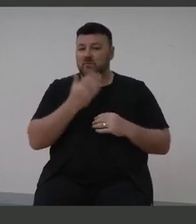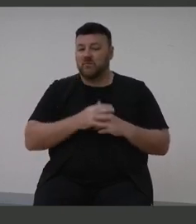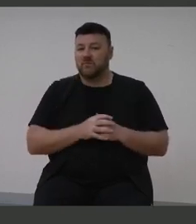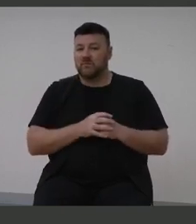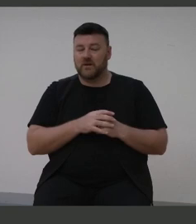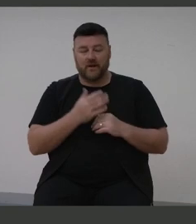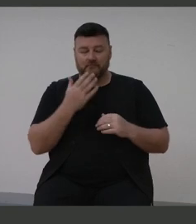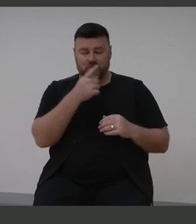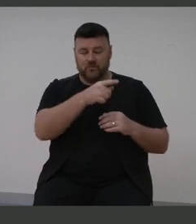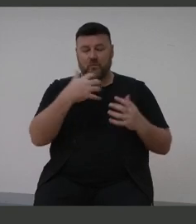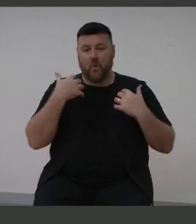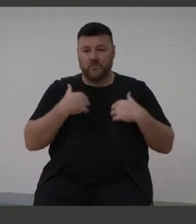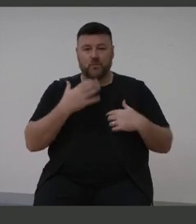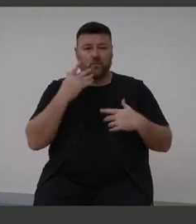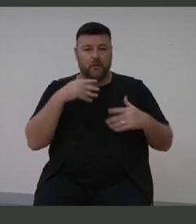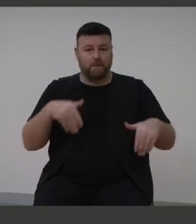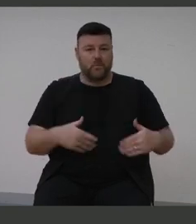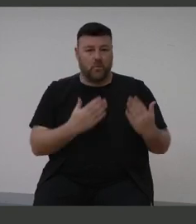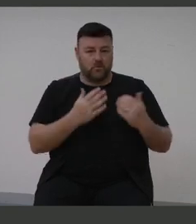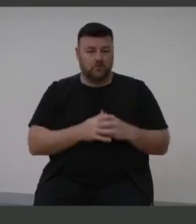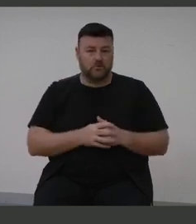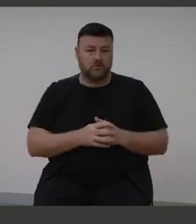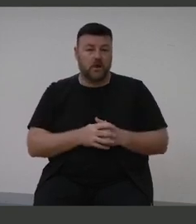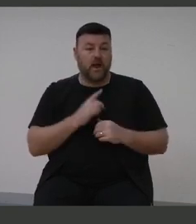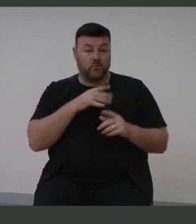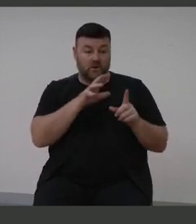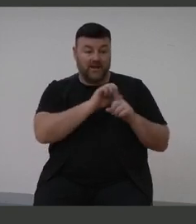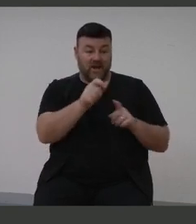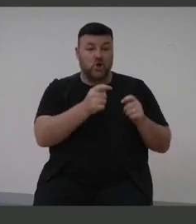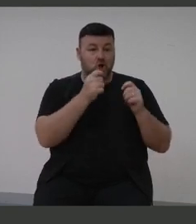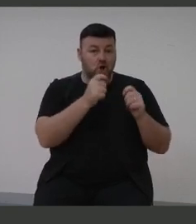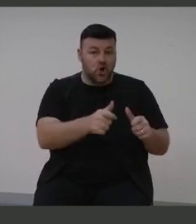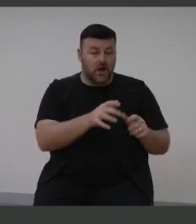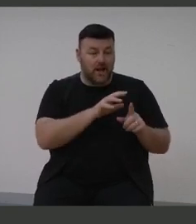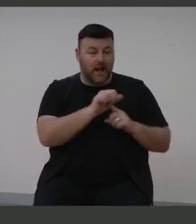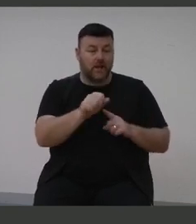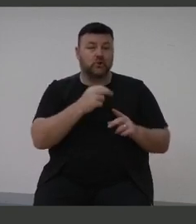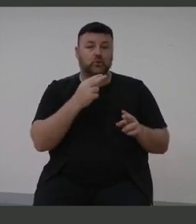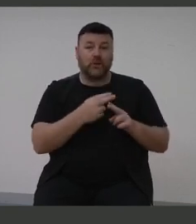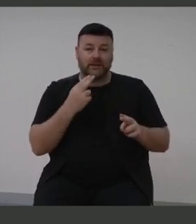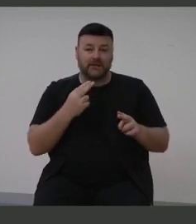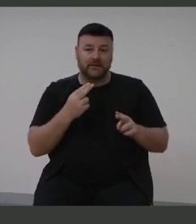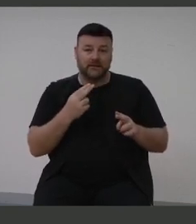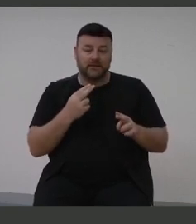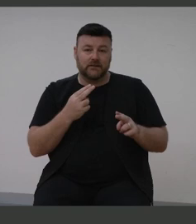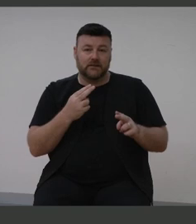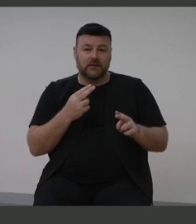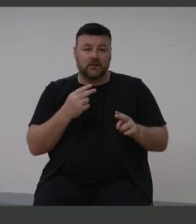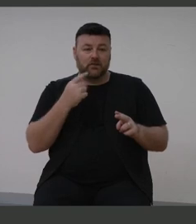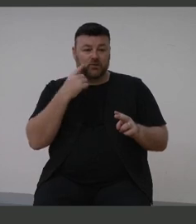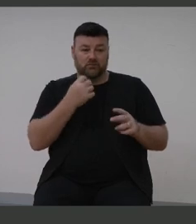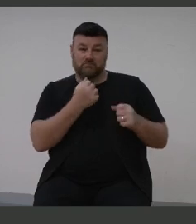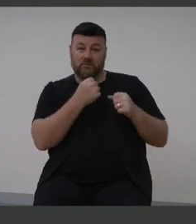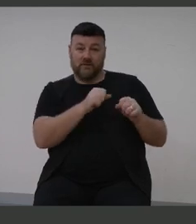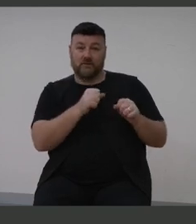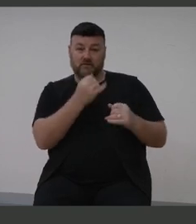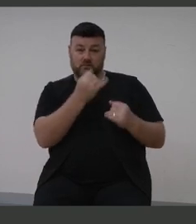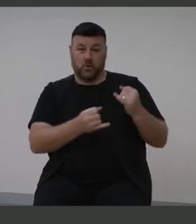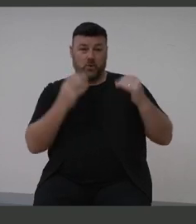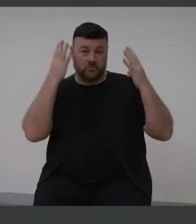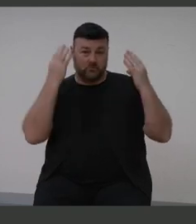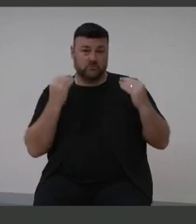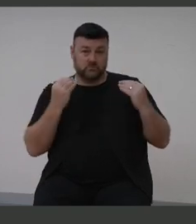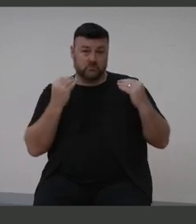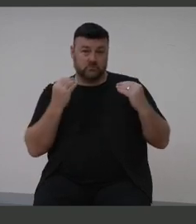hearing problems early and quickly and addressing them as quickly as possible to prevent difficulties